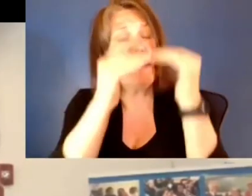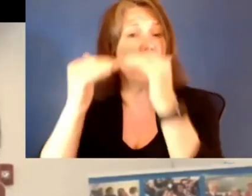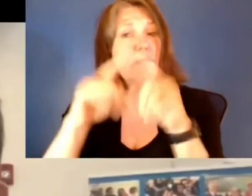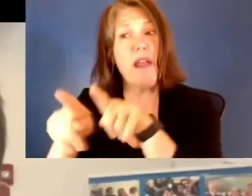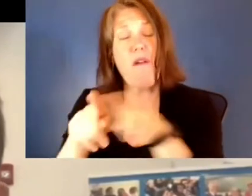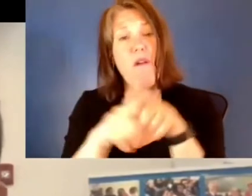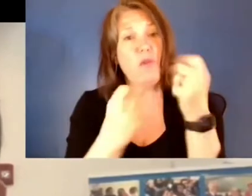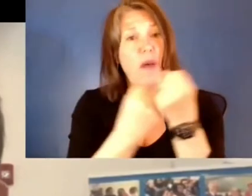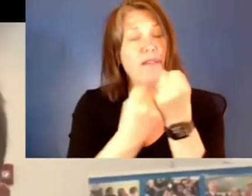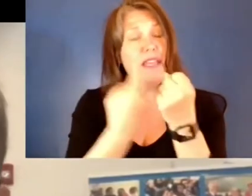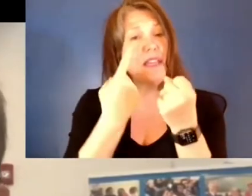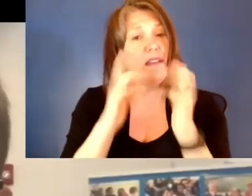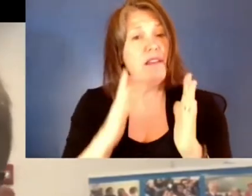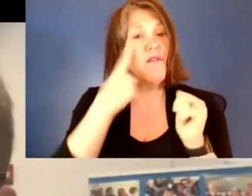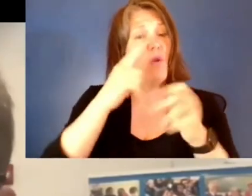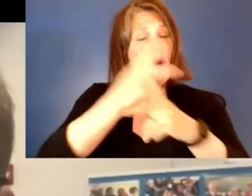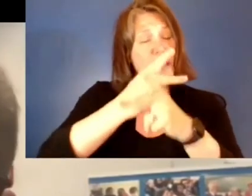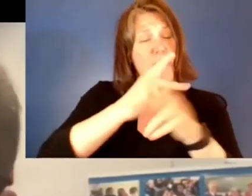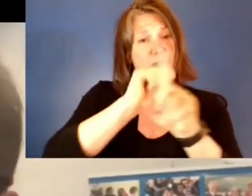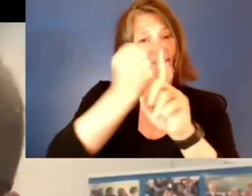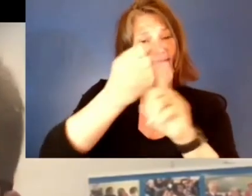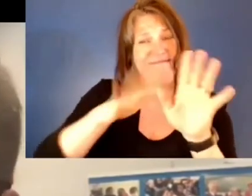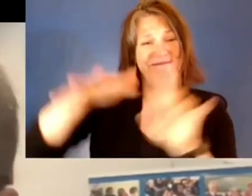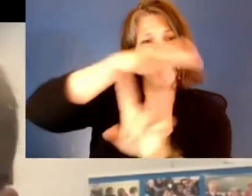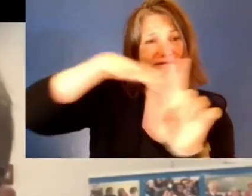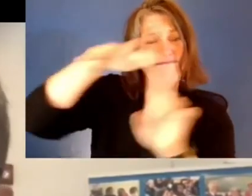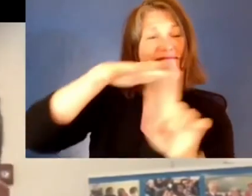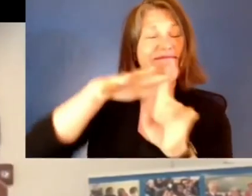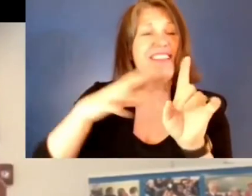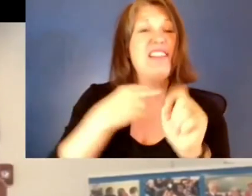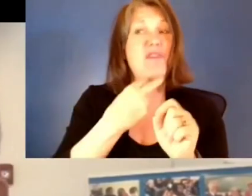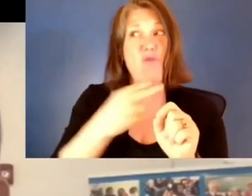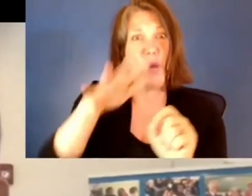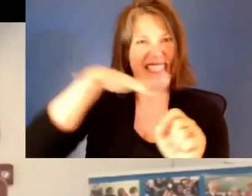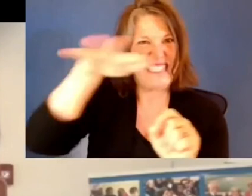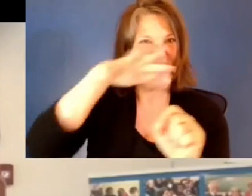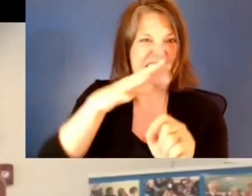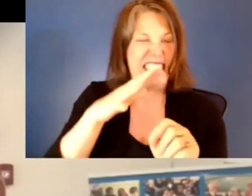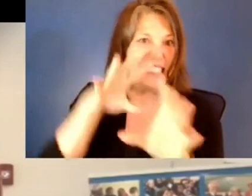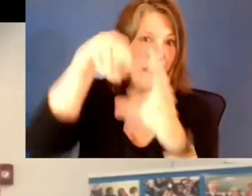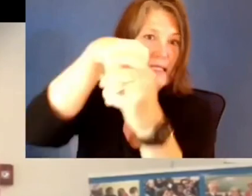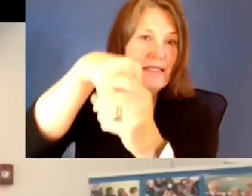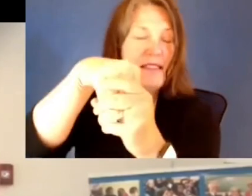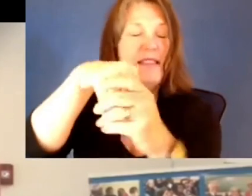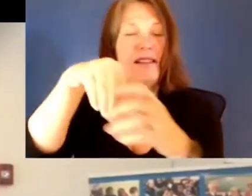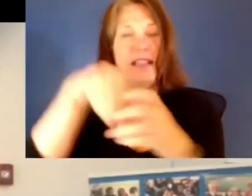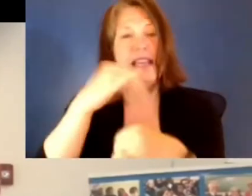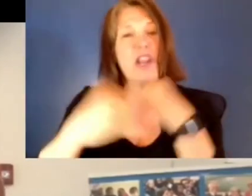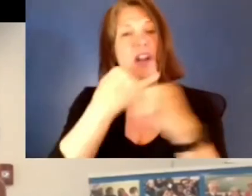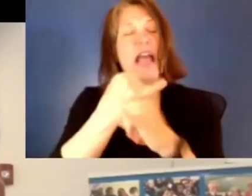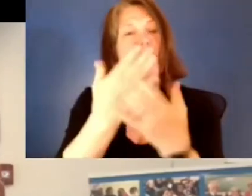society's voice present in international matters. And when Governor Sasson died